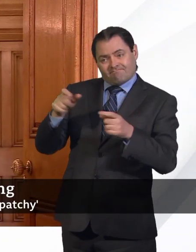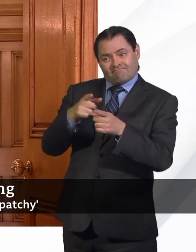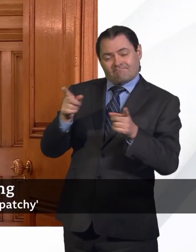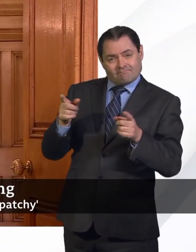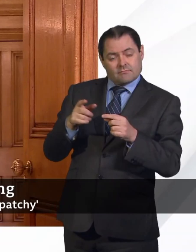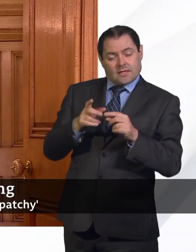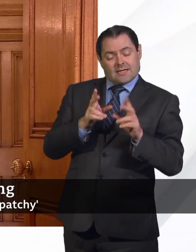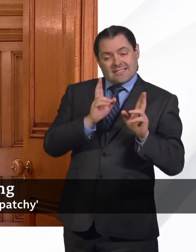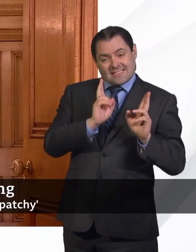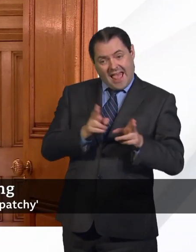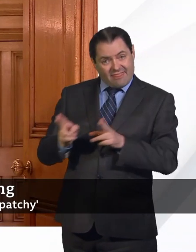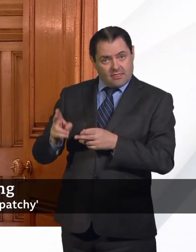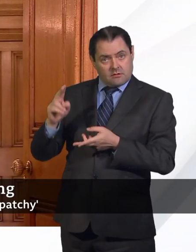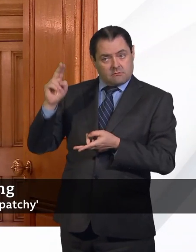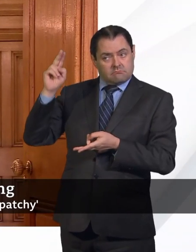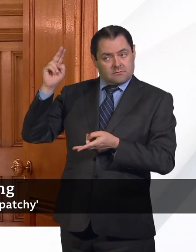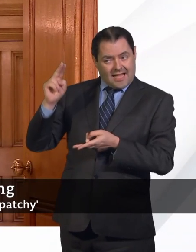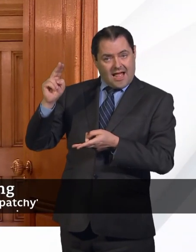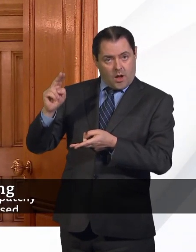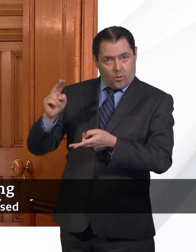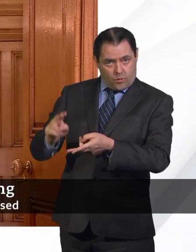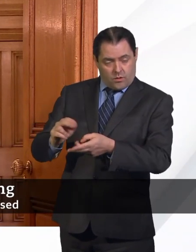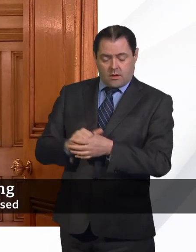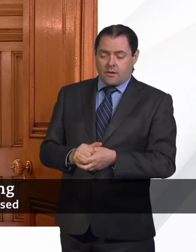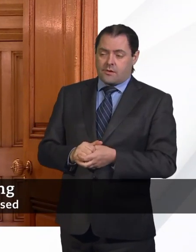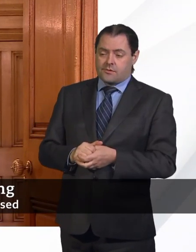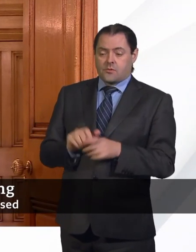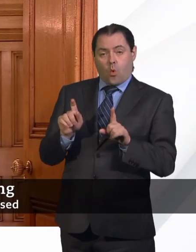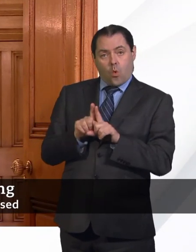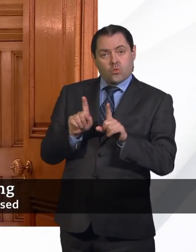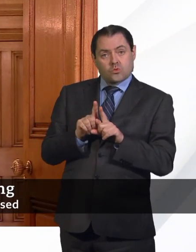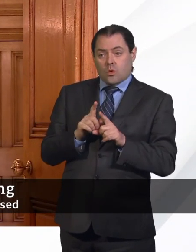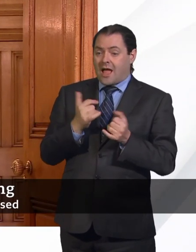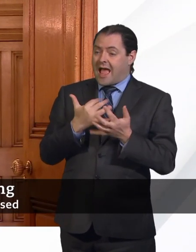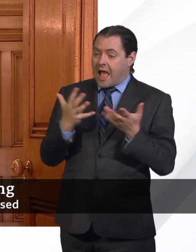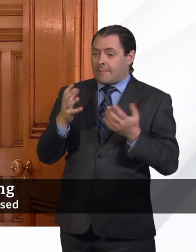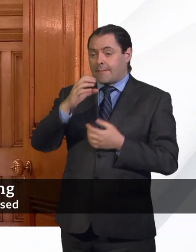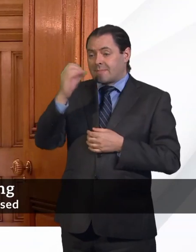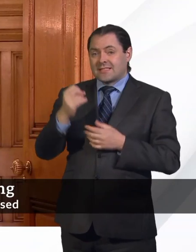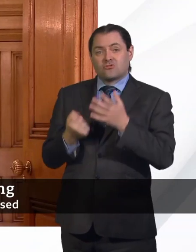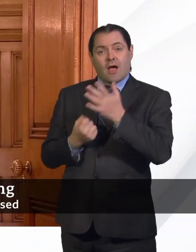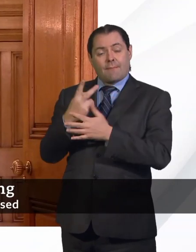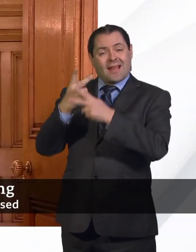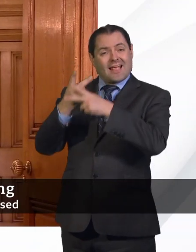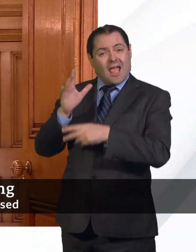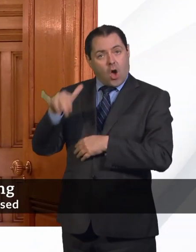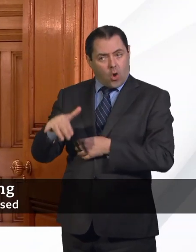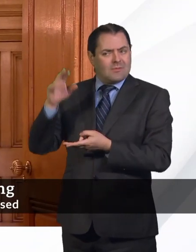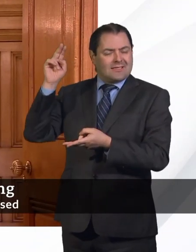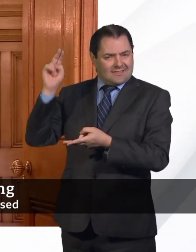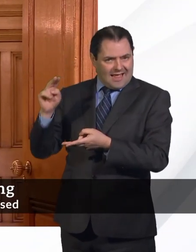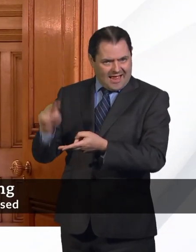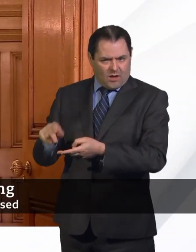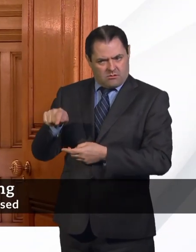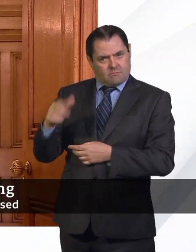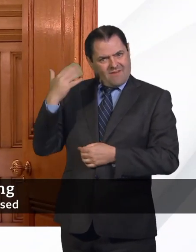the number of deaths, sorry, is coming down. And also the fact that the proportion of deaths in care homes is coming down, given that that's